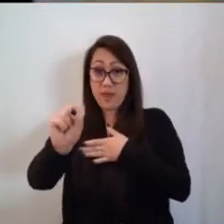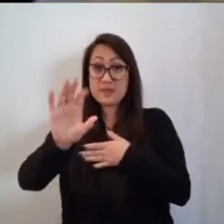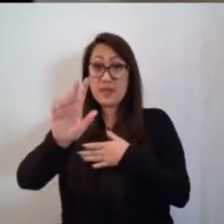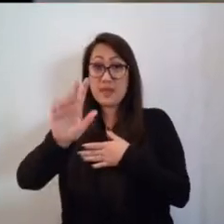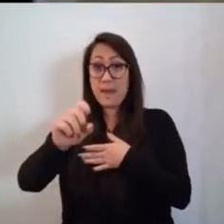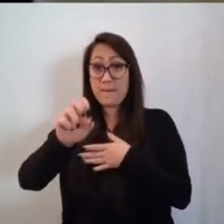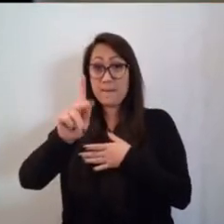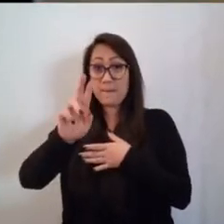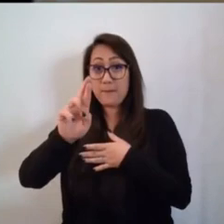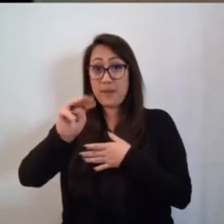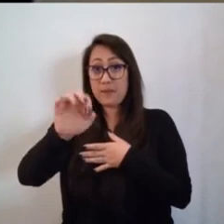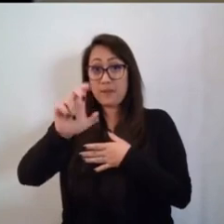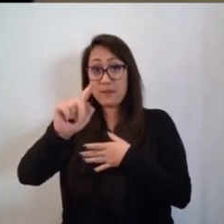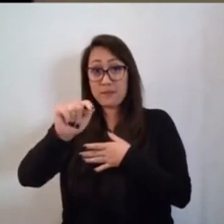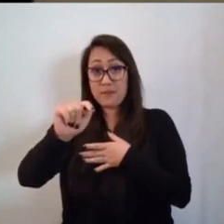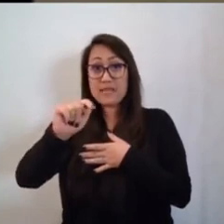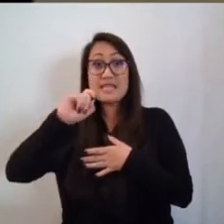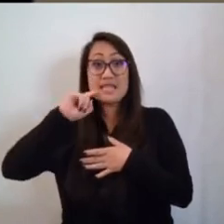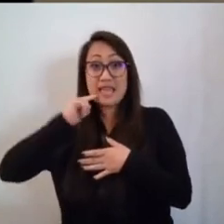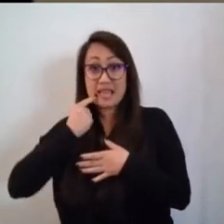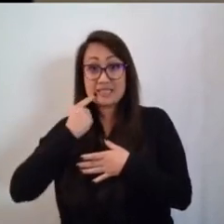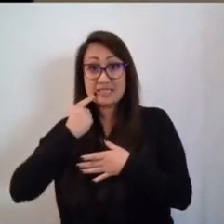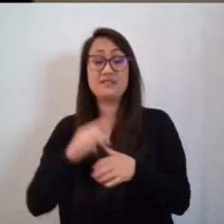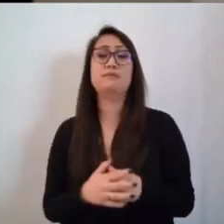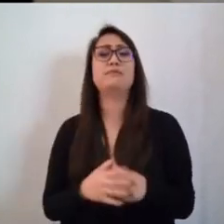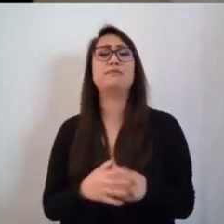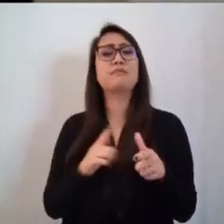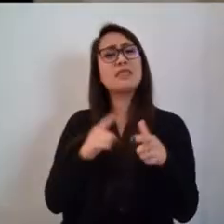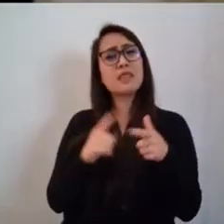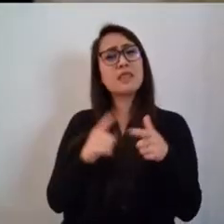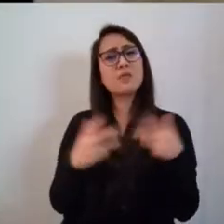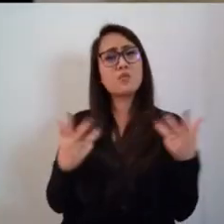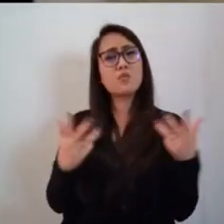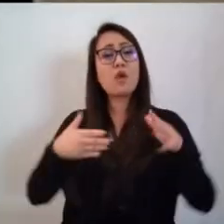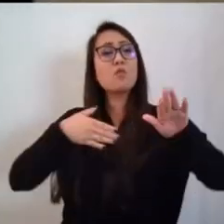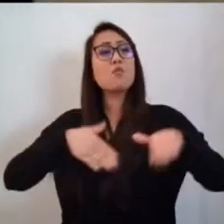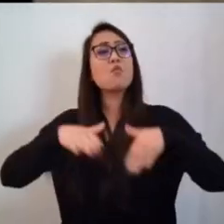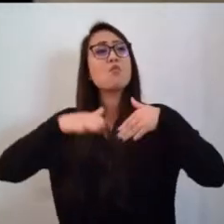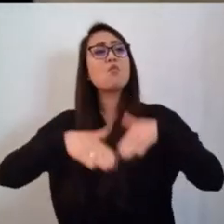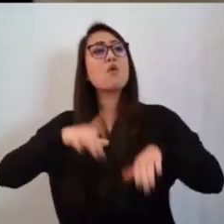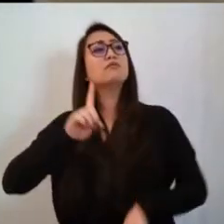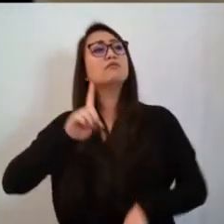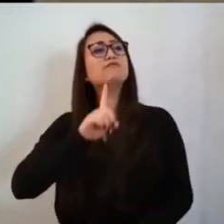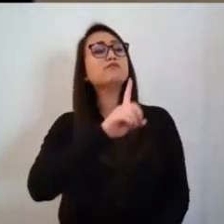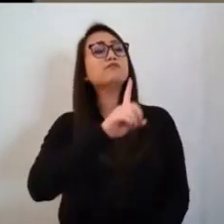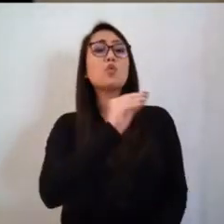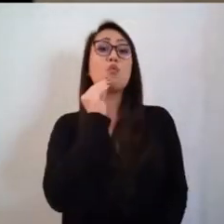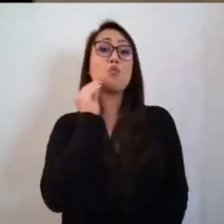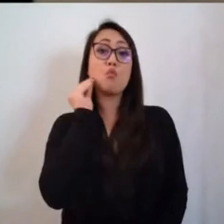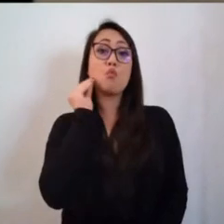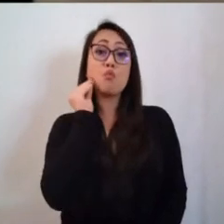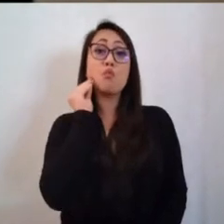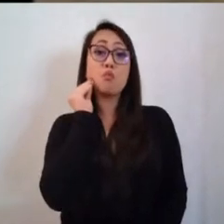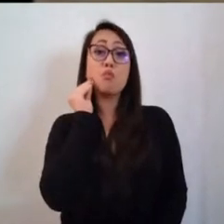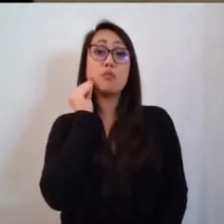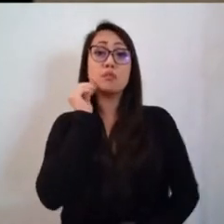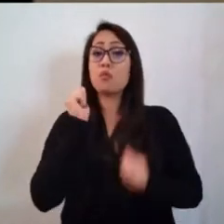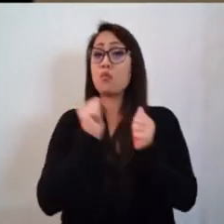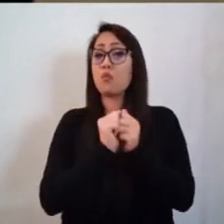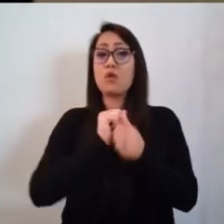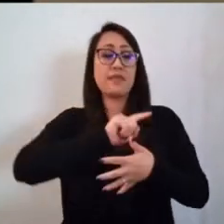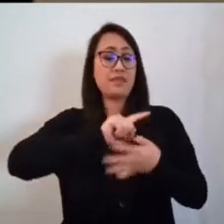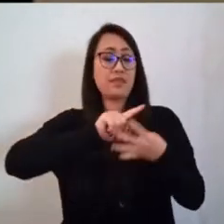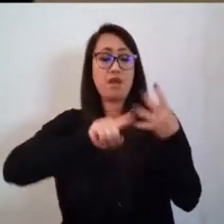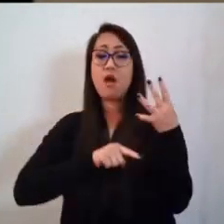Then he his he walked home with a needle and the knife in the wintergreen peppermint candies.